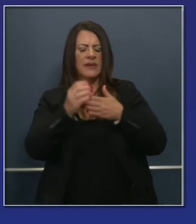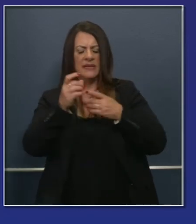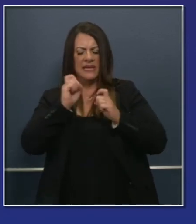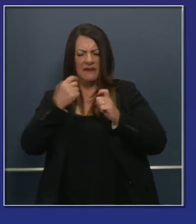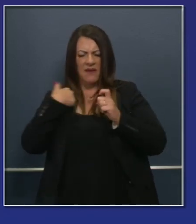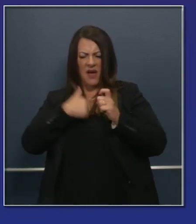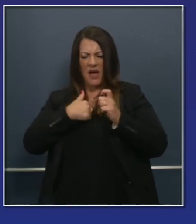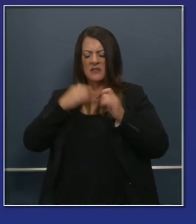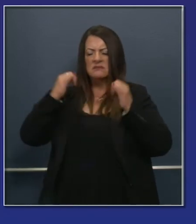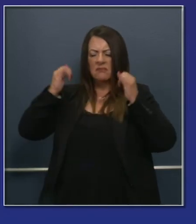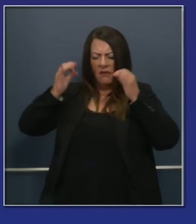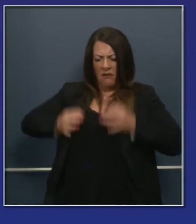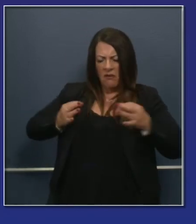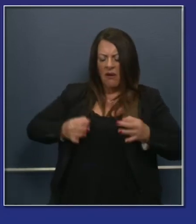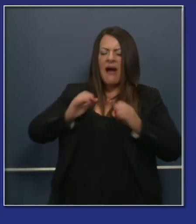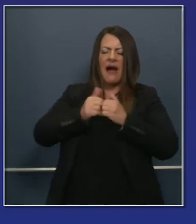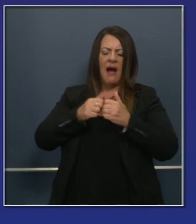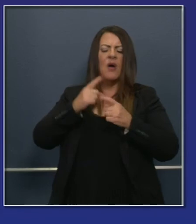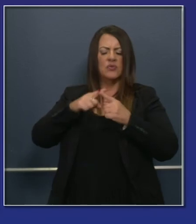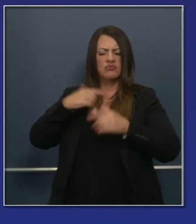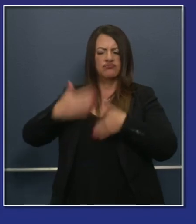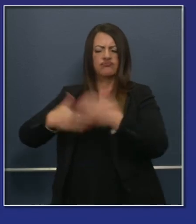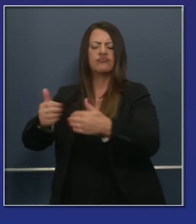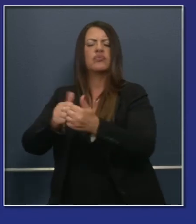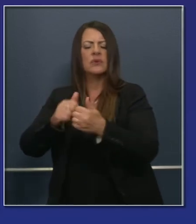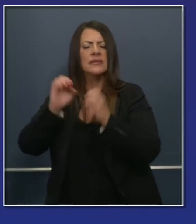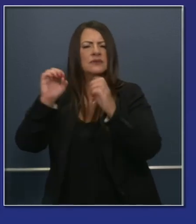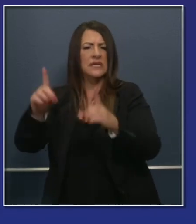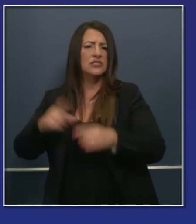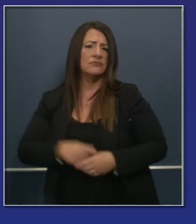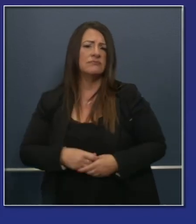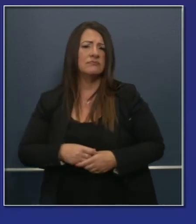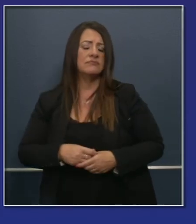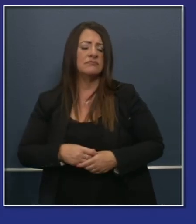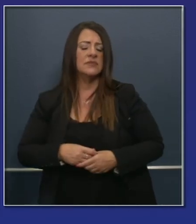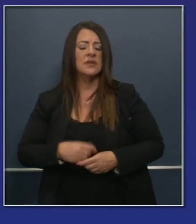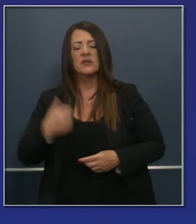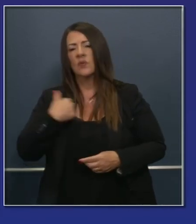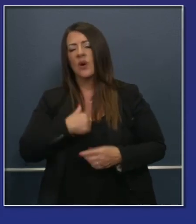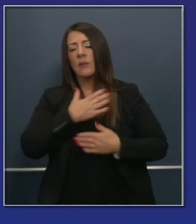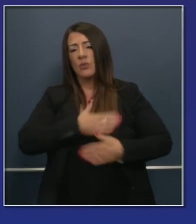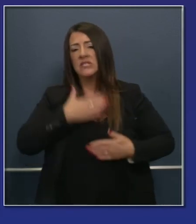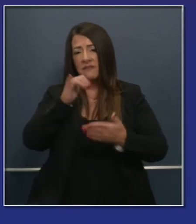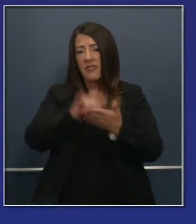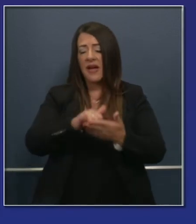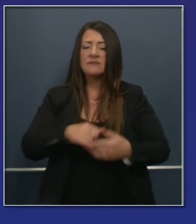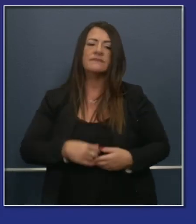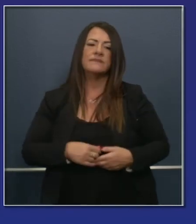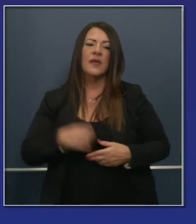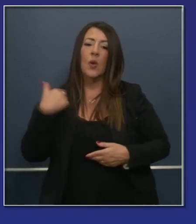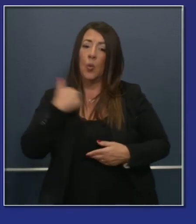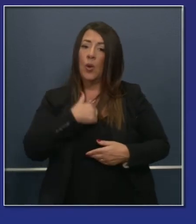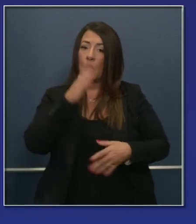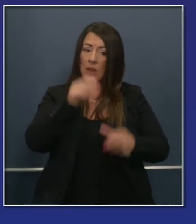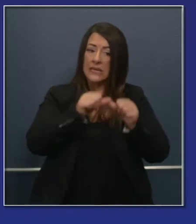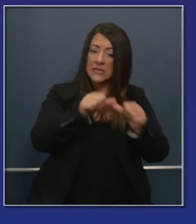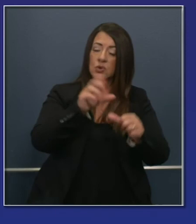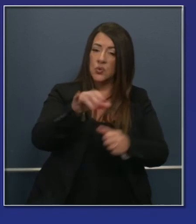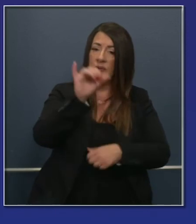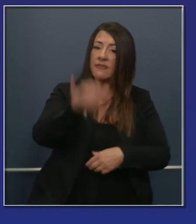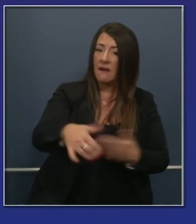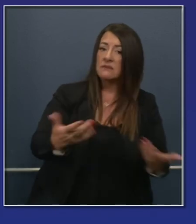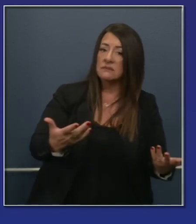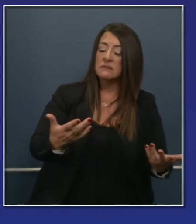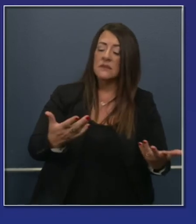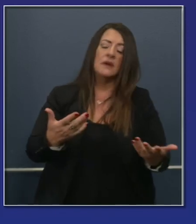we recognize the humility that needs to be behind all of these efforts. Some will do as designed and intended. Others